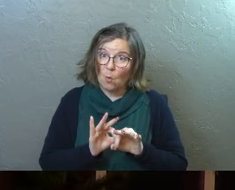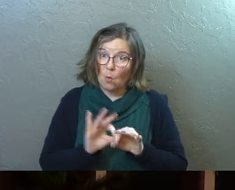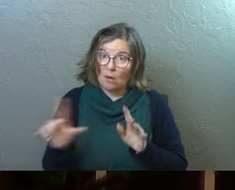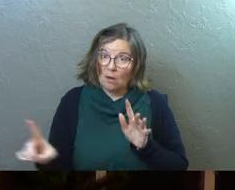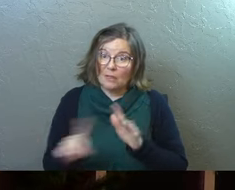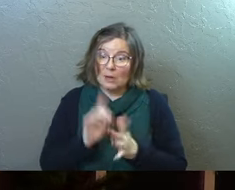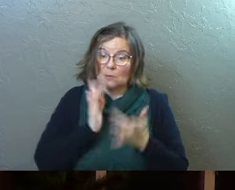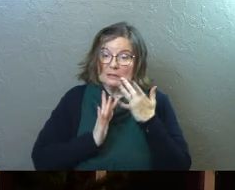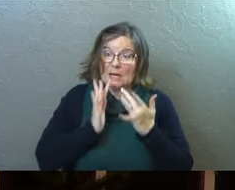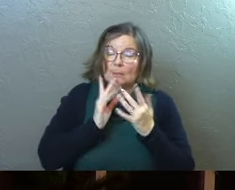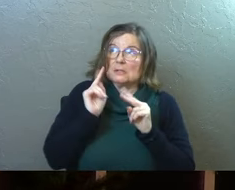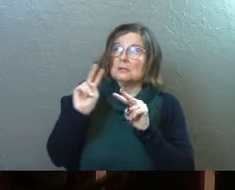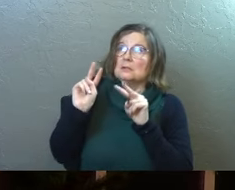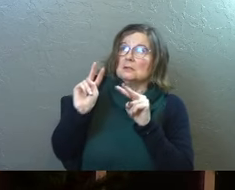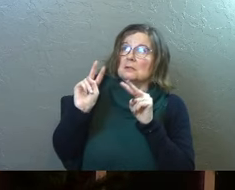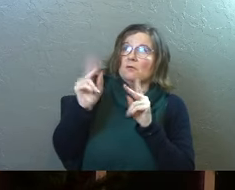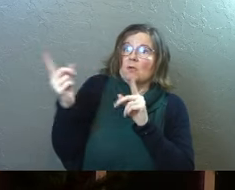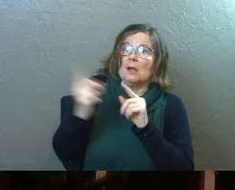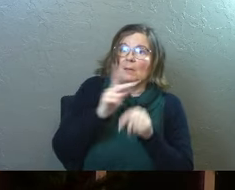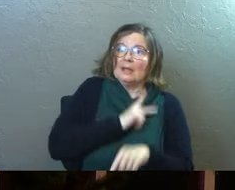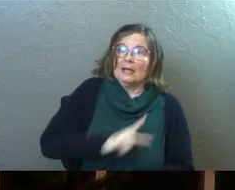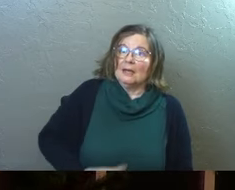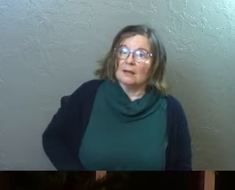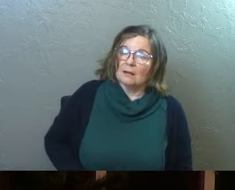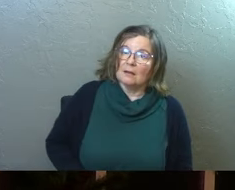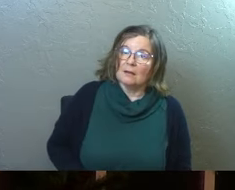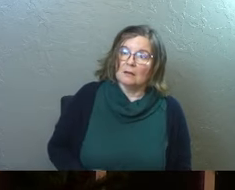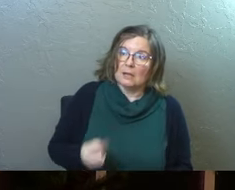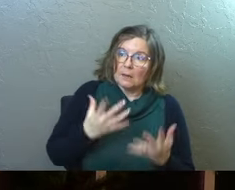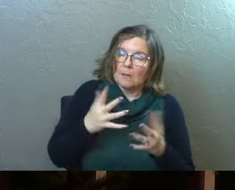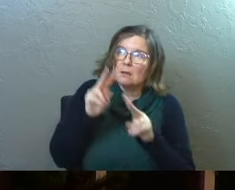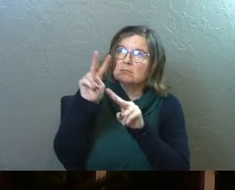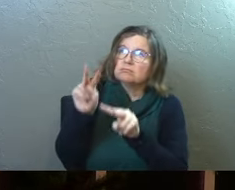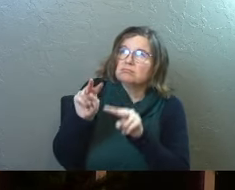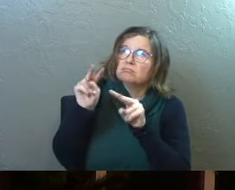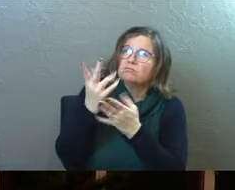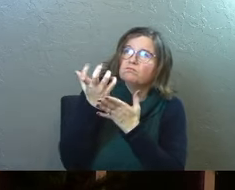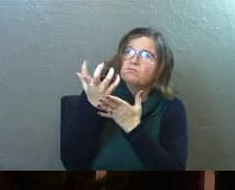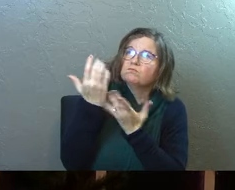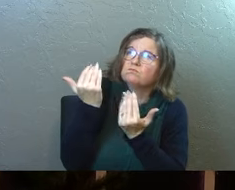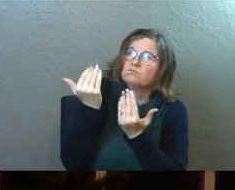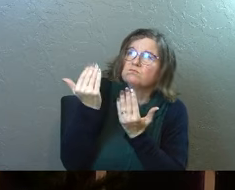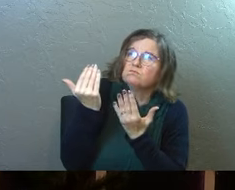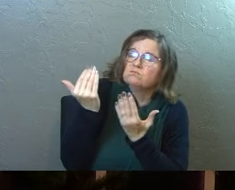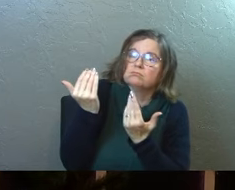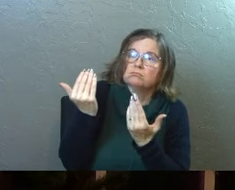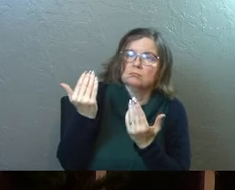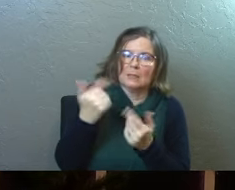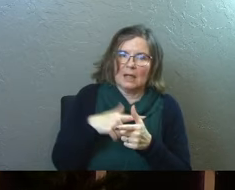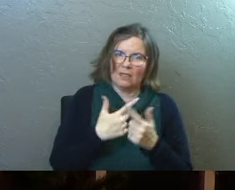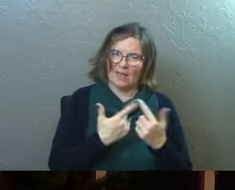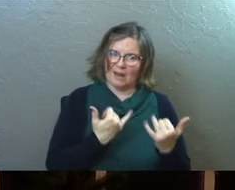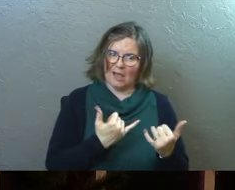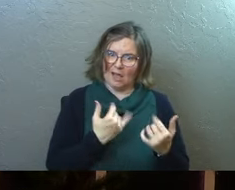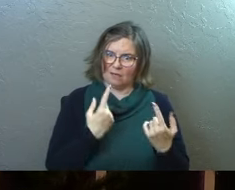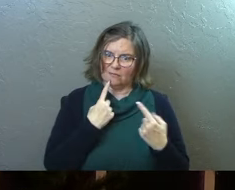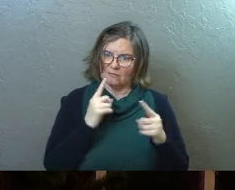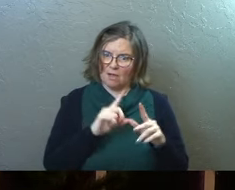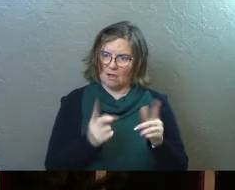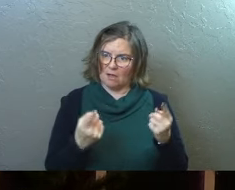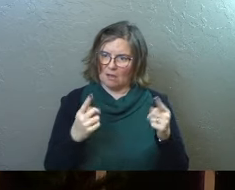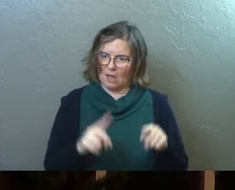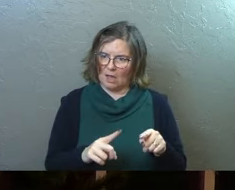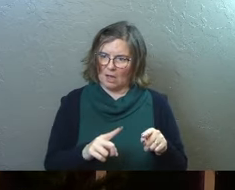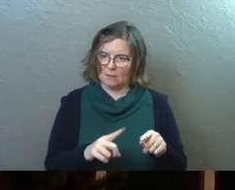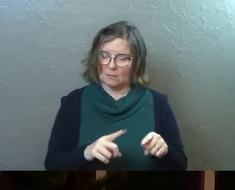That's how desperate they were for the coming of the King. It's how much they longed for him to come. And you're telling me that the